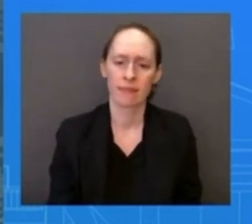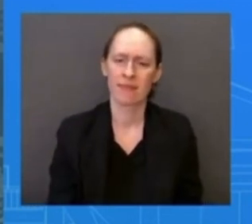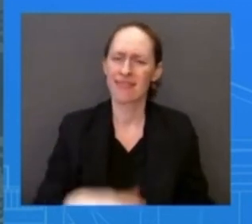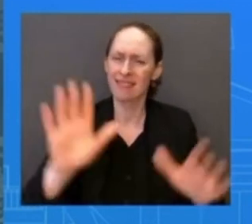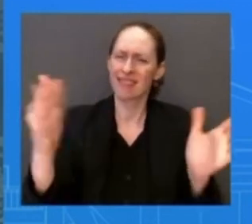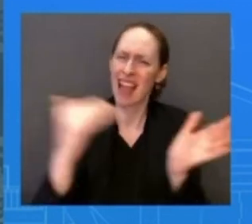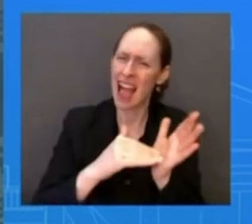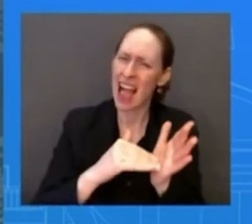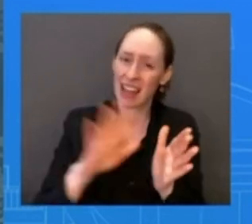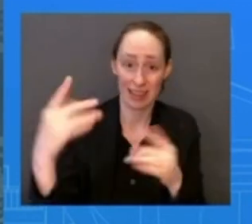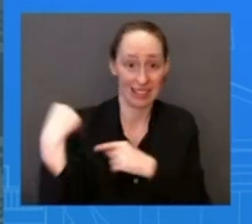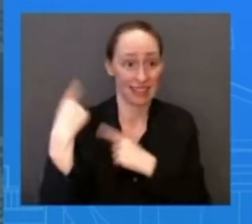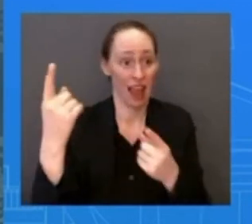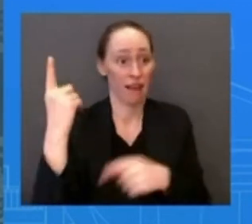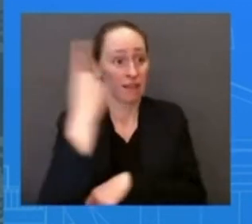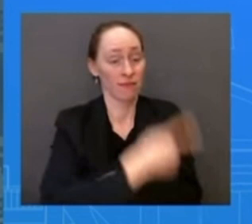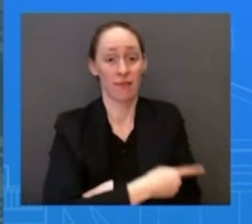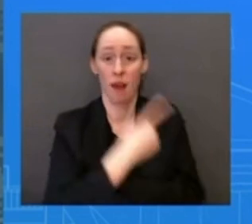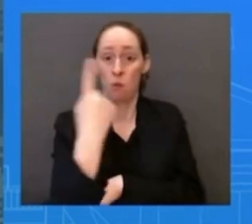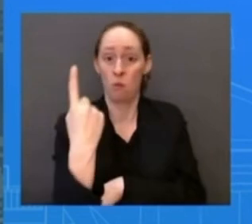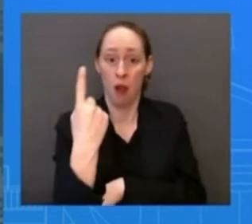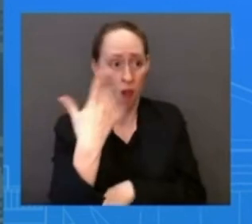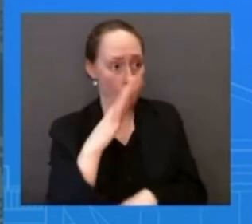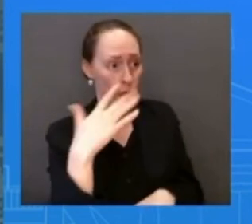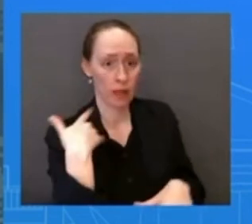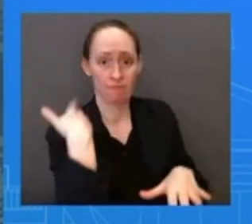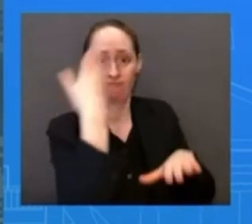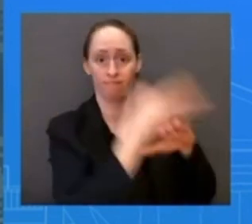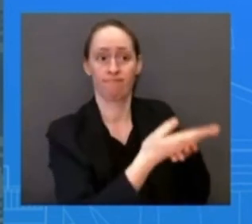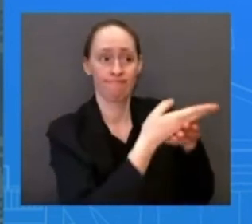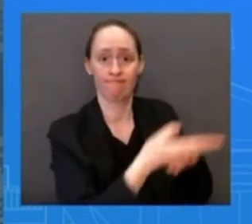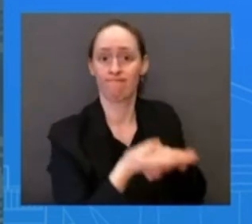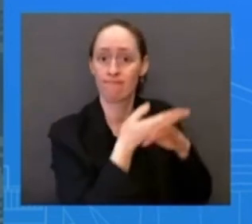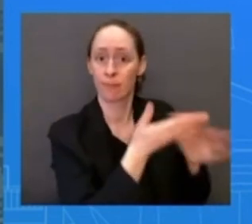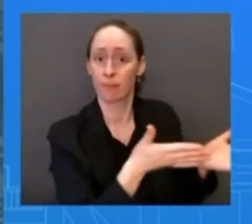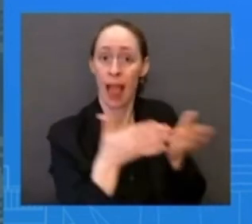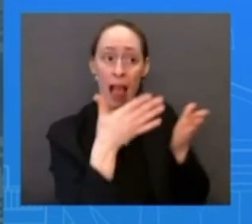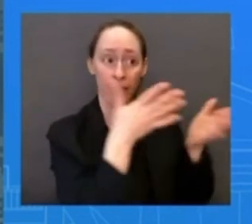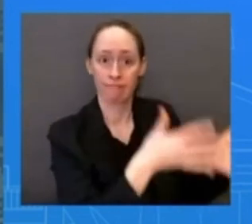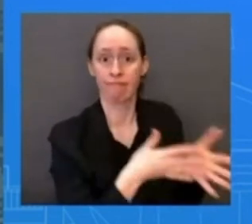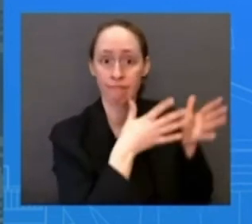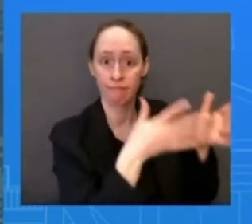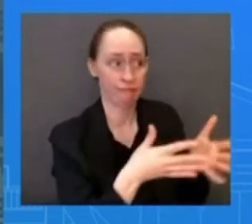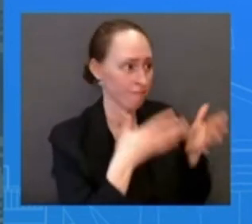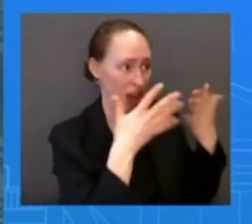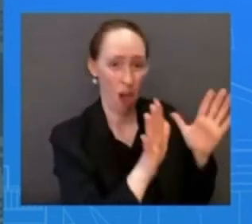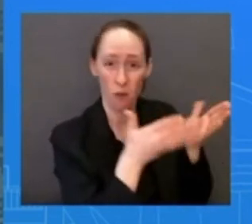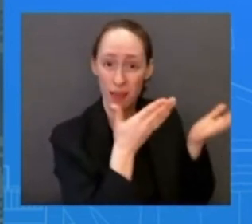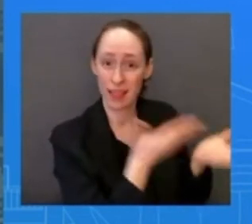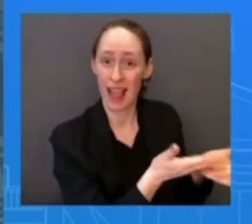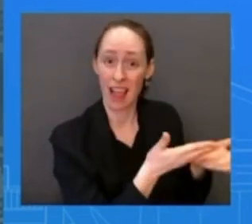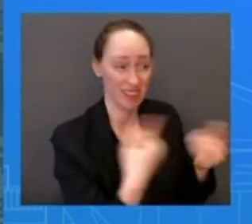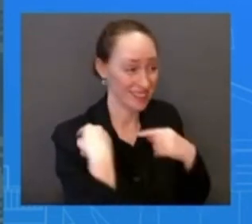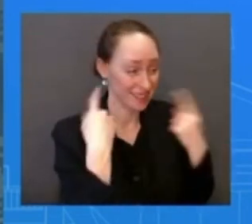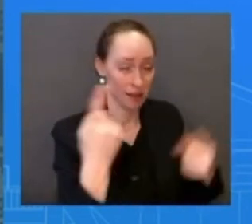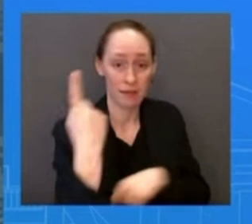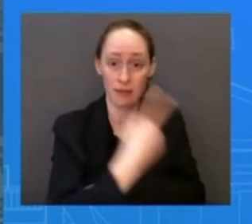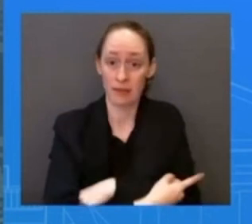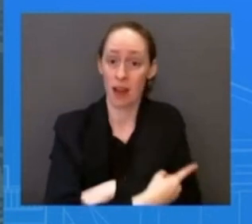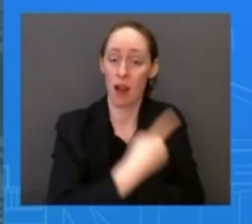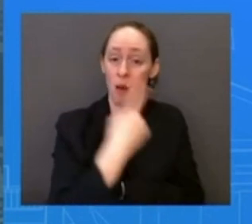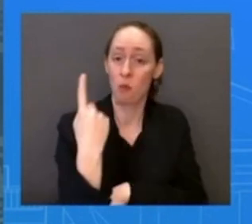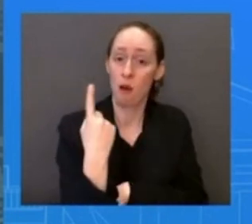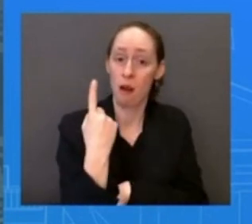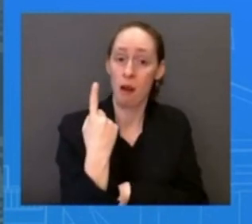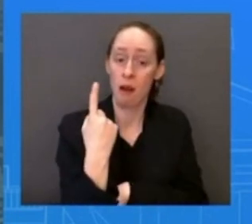comprehensive reform, immigration reform proposal. Put it out there on the first day. Republicans have rejected it. And